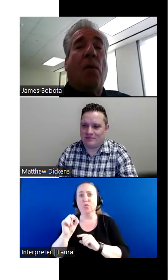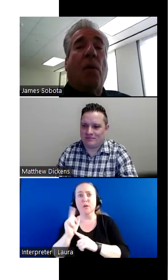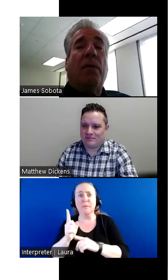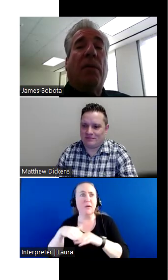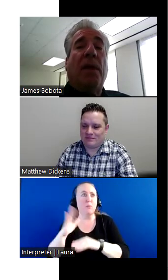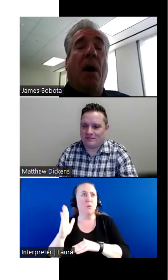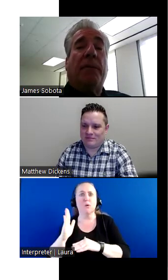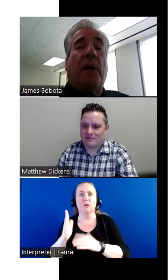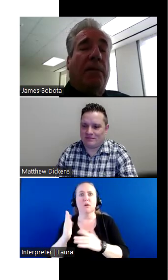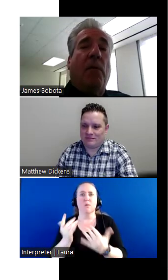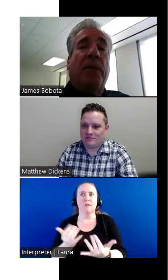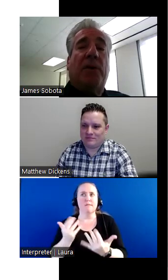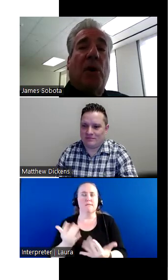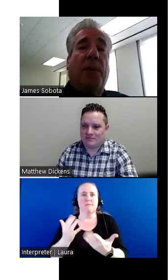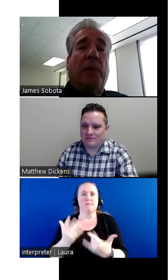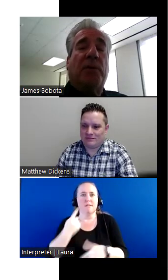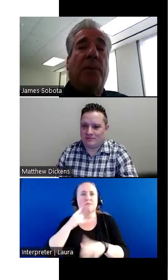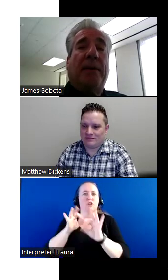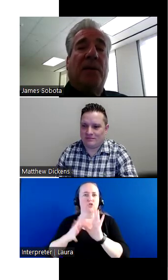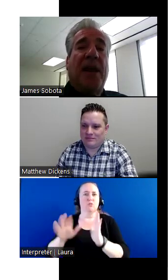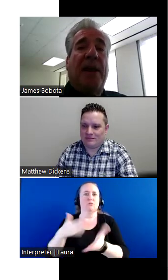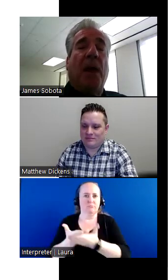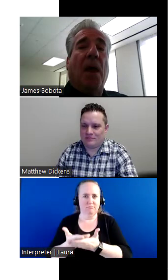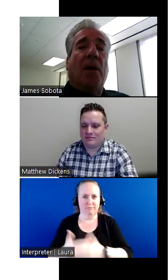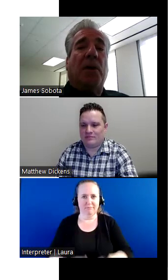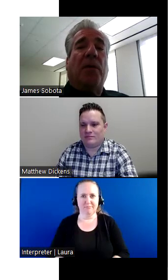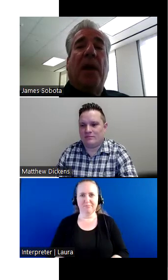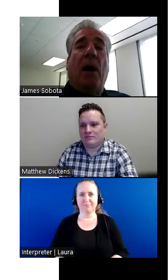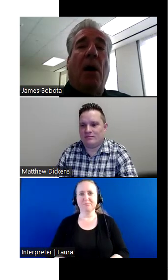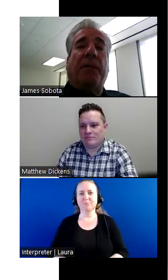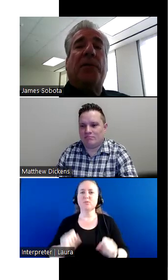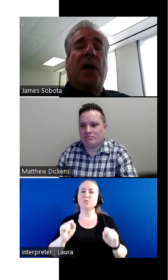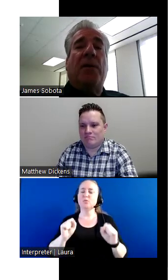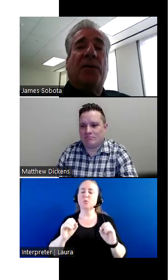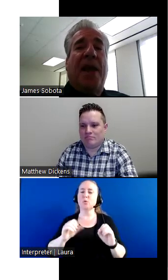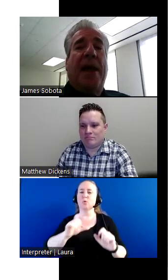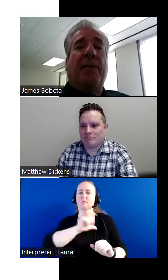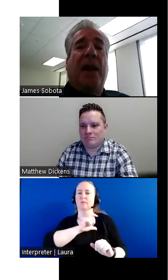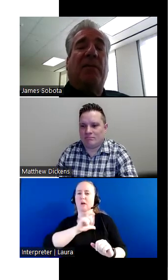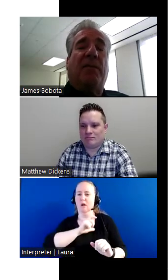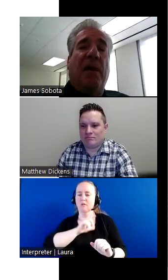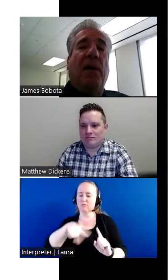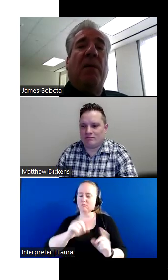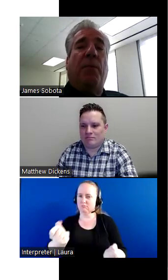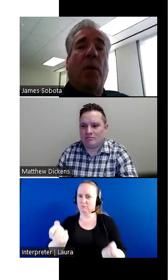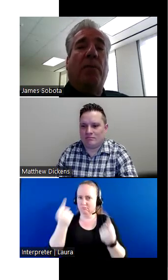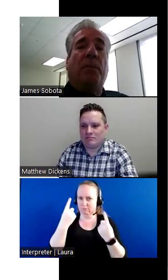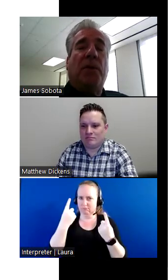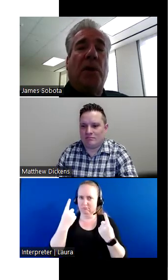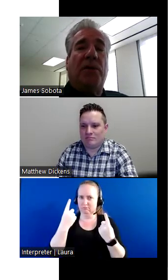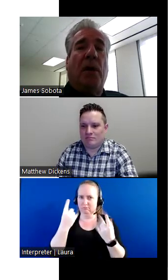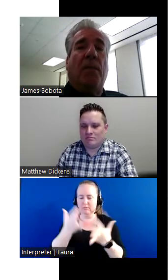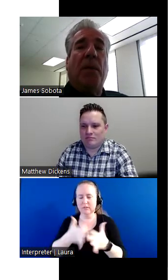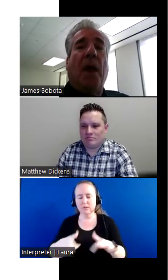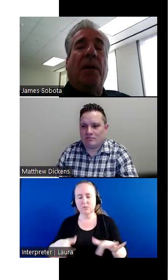for the officer or for the interpreters to make the scene. So the officers understand that it's very important